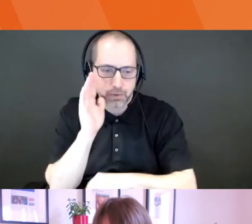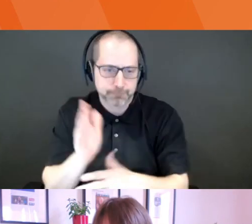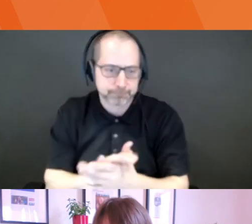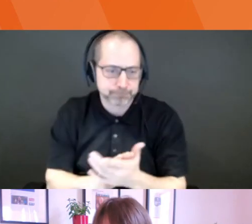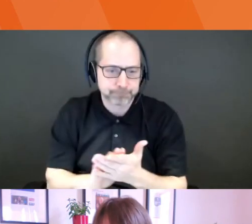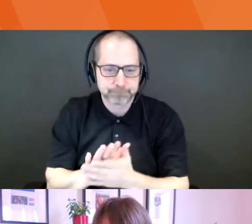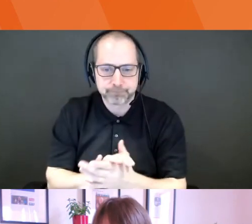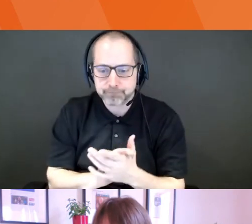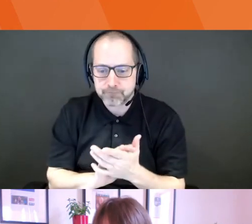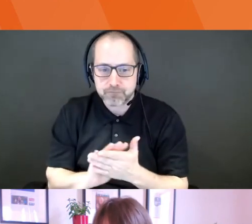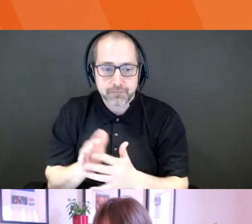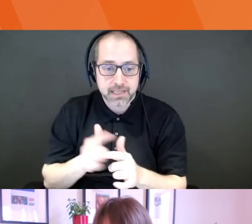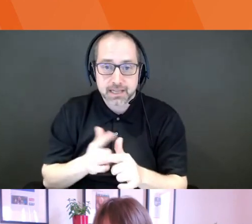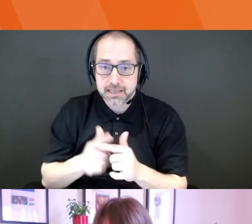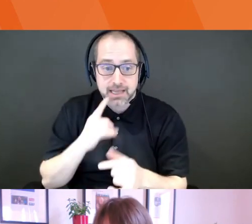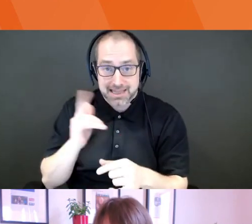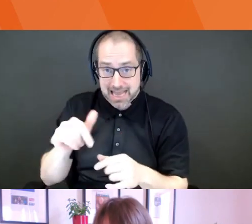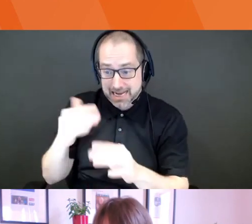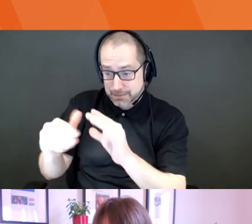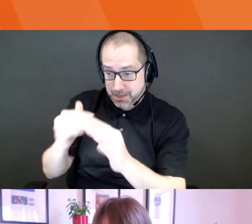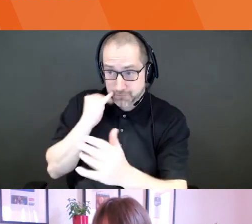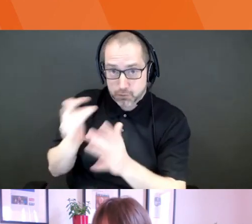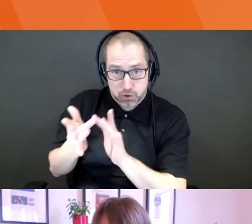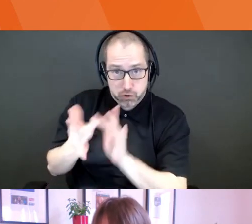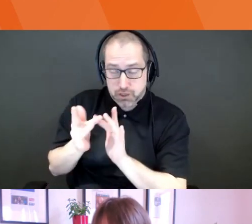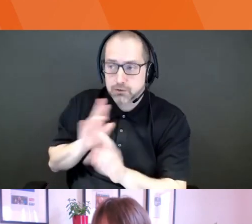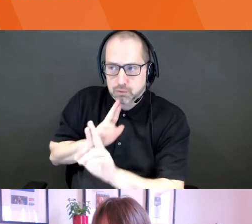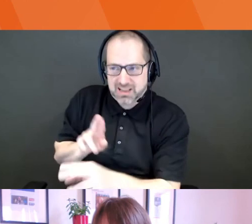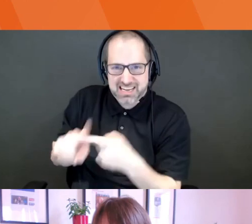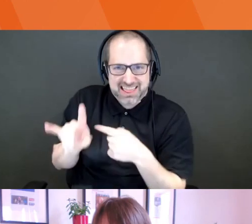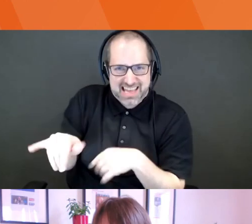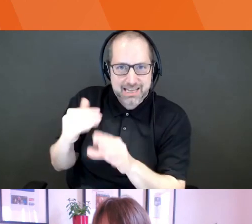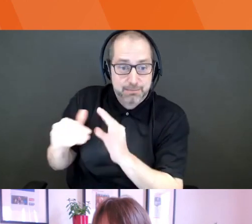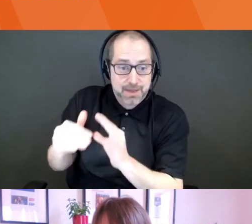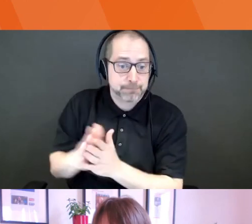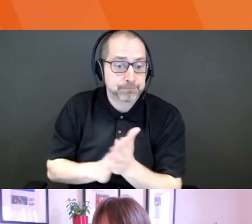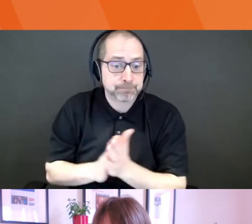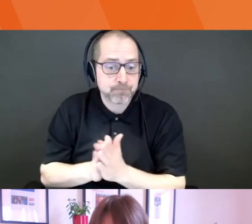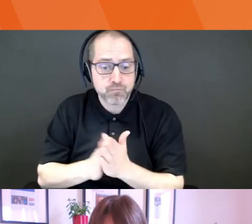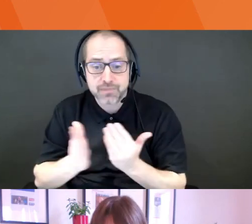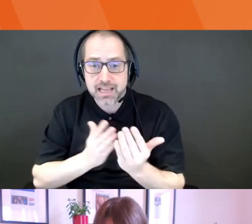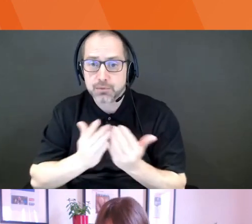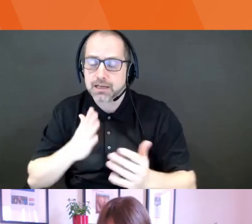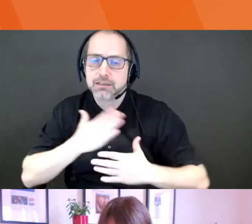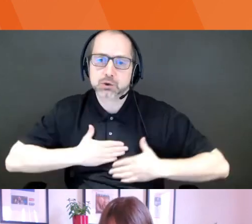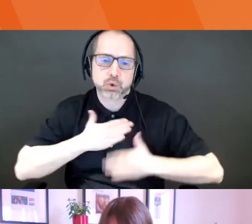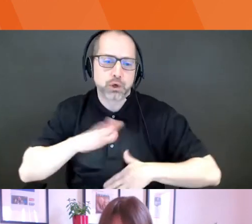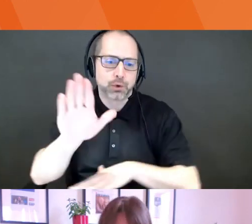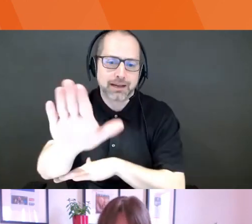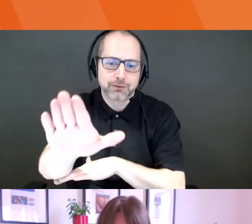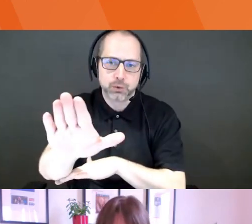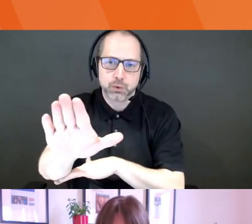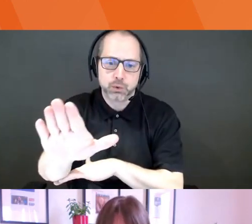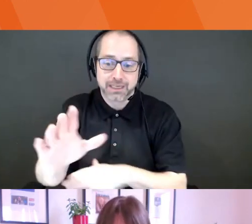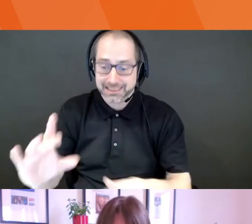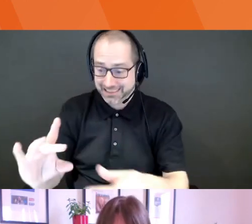Um, so you can just reply to that email if you need to reach out with any questions, but anyhow, we wish you a really happy afternoon. The link is in the